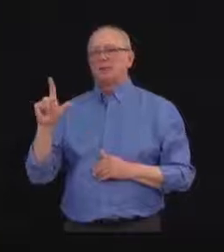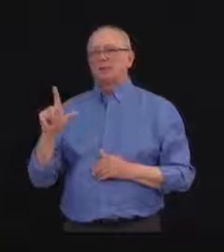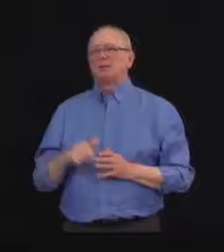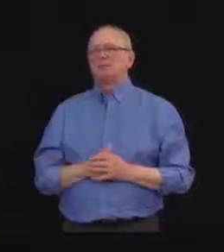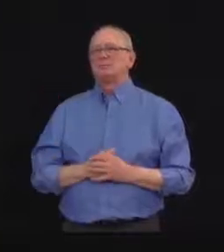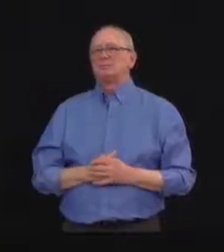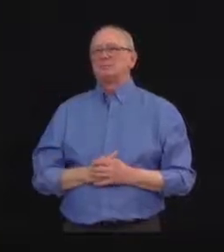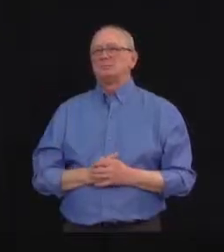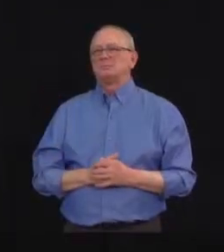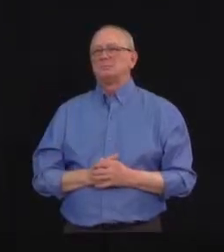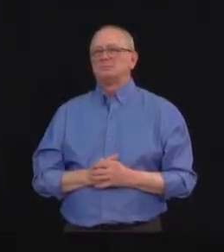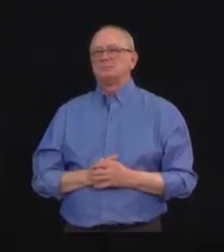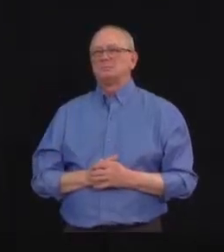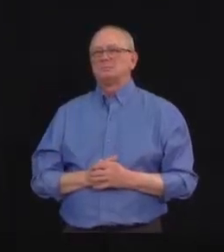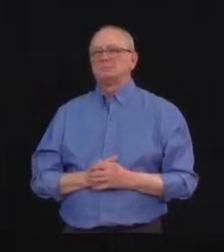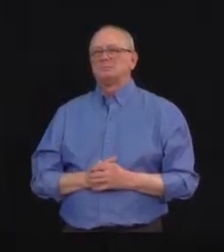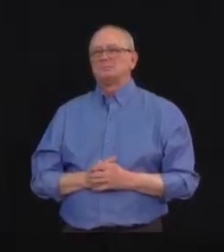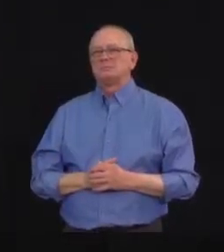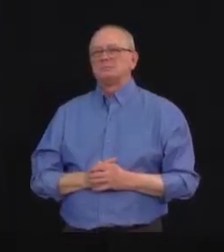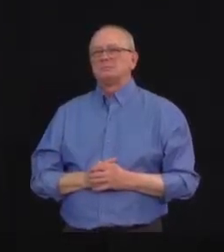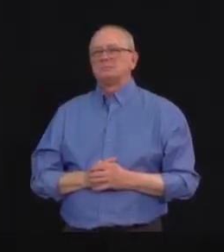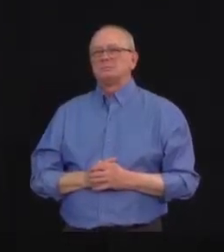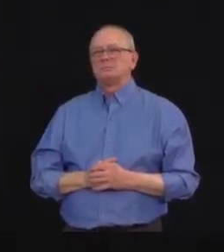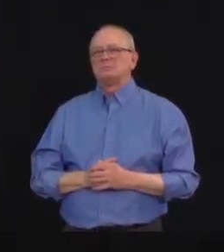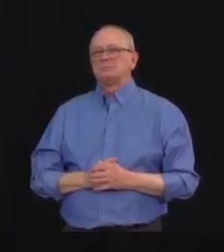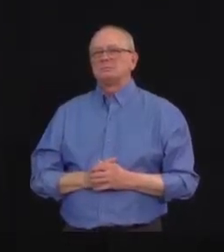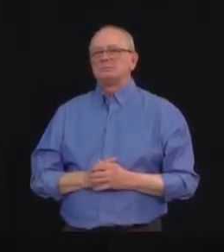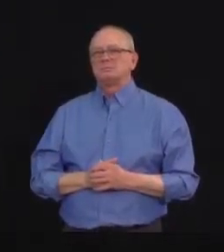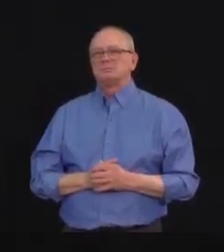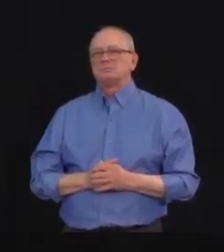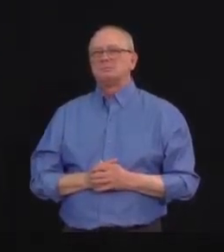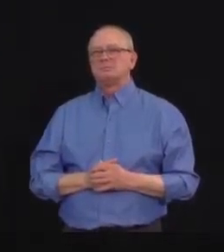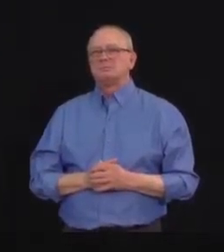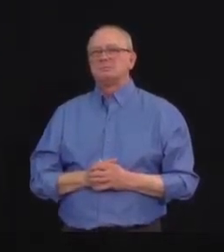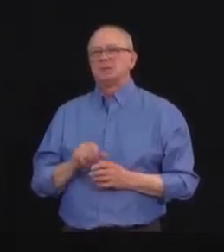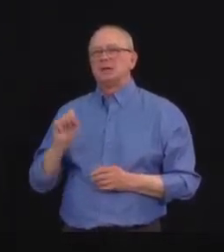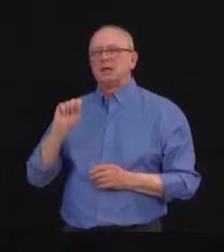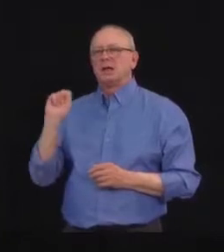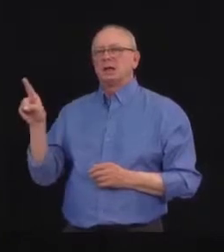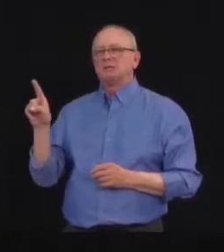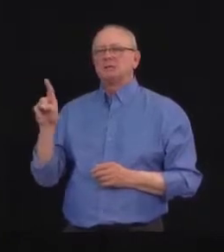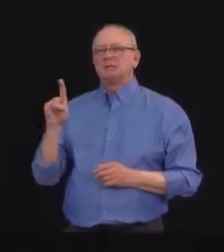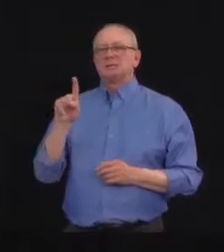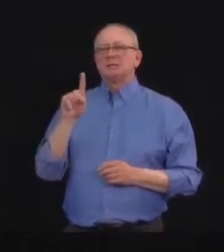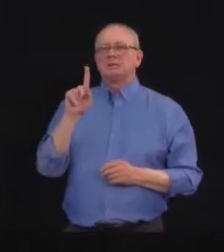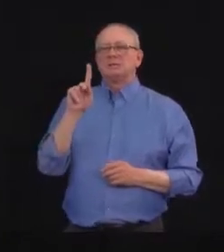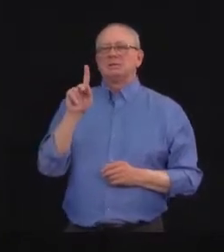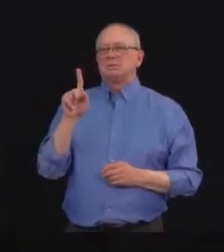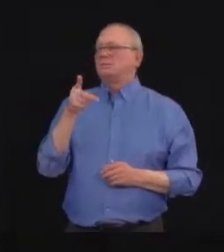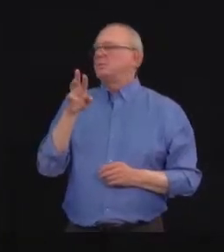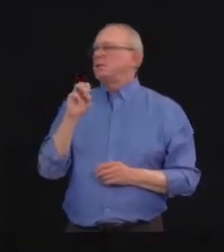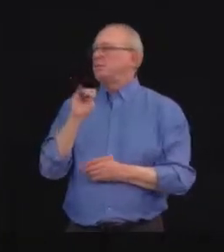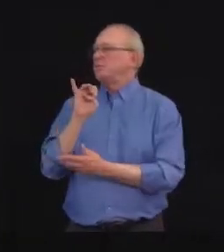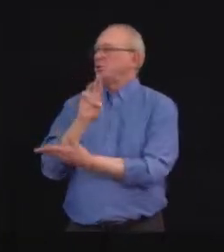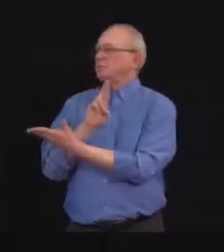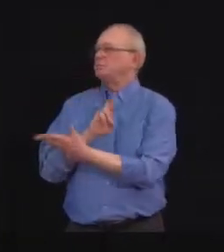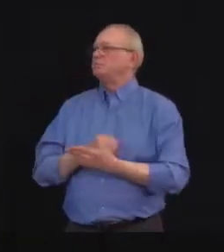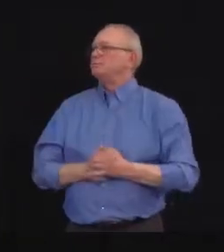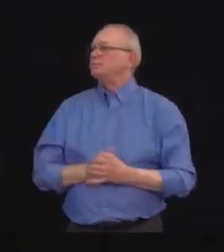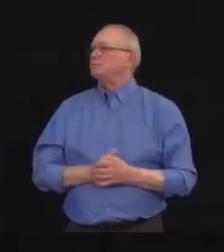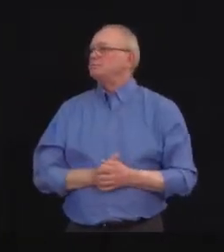Yeah, good day everybody. This question goes to the Premier. I wanted to ask you a couple of things about AIMCO.